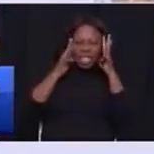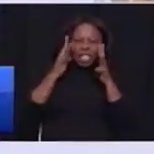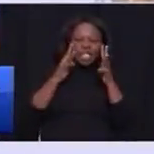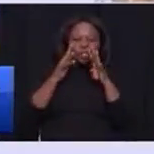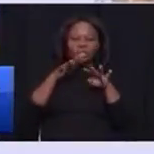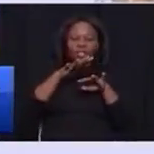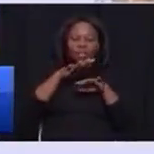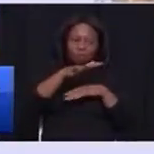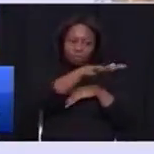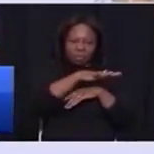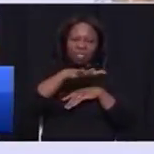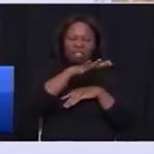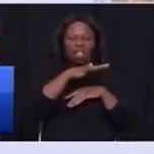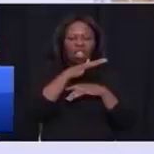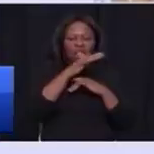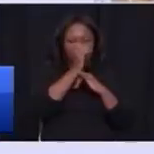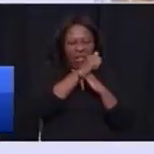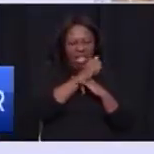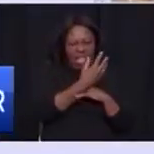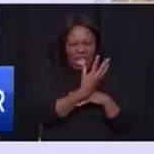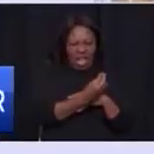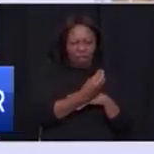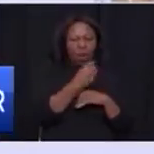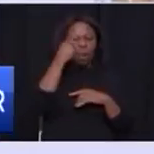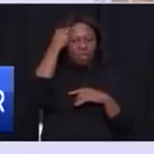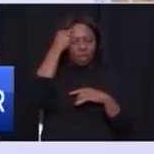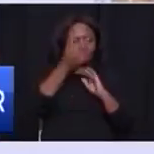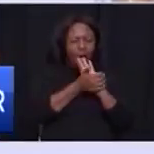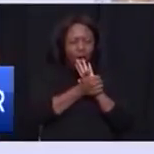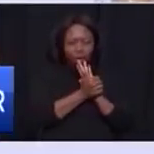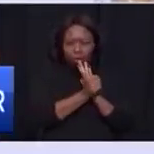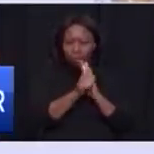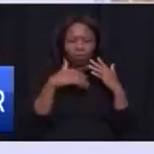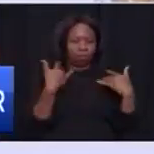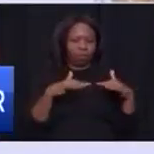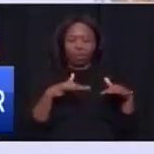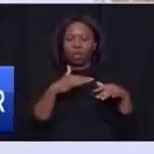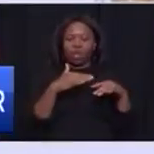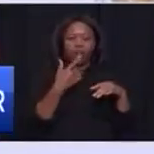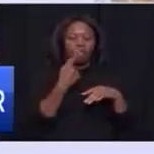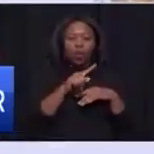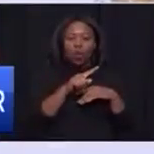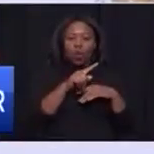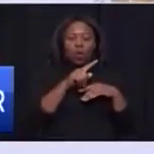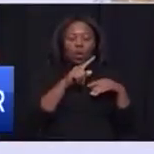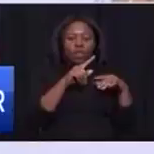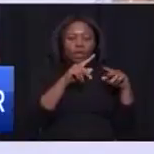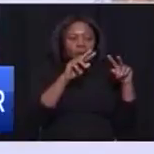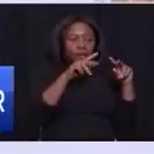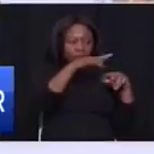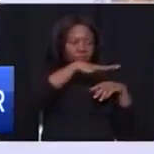been underestimated. We think there's a huge potential for the creative sector in our province.